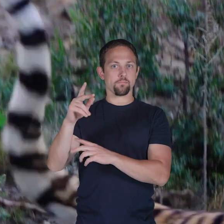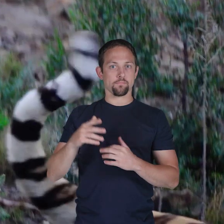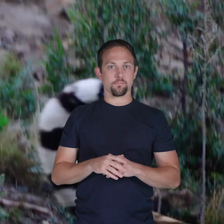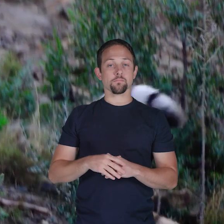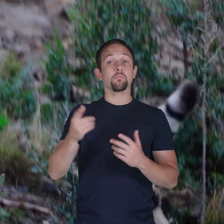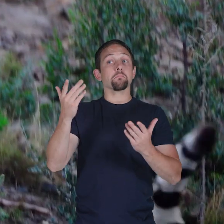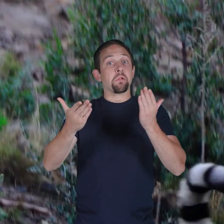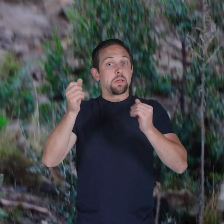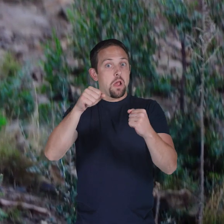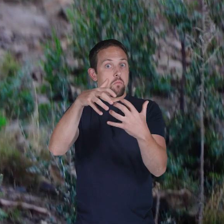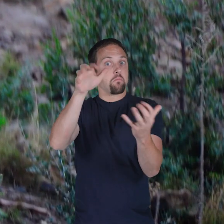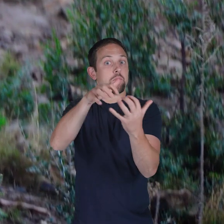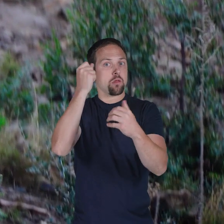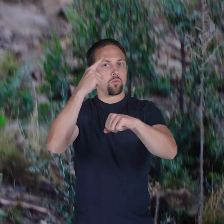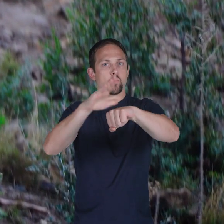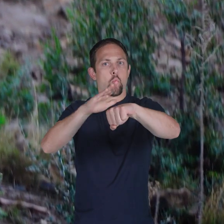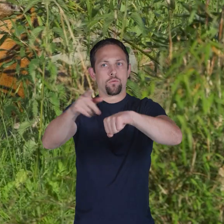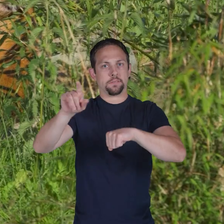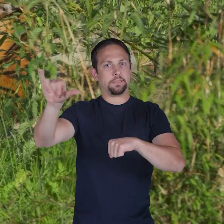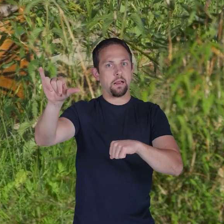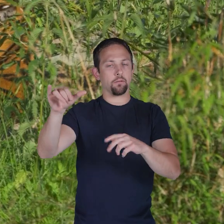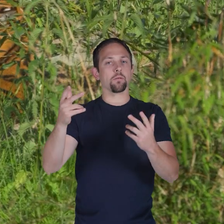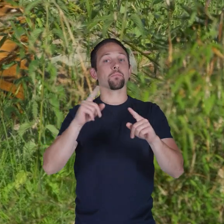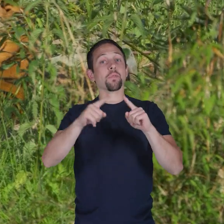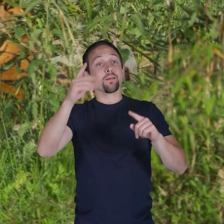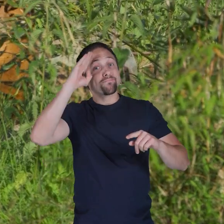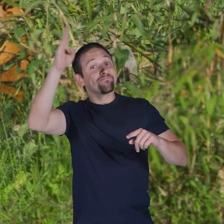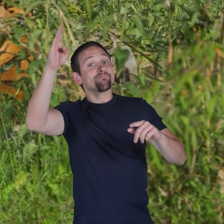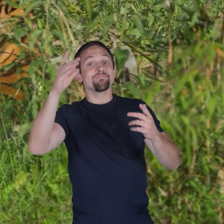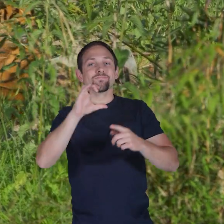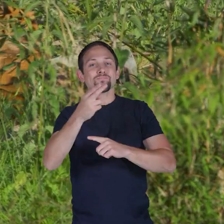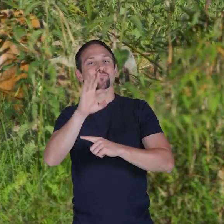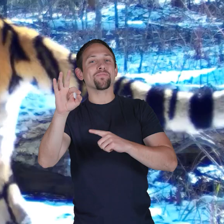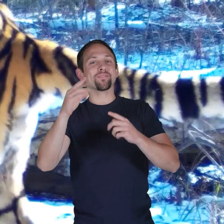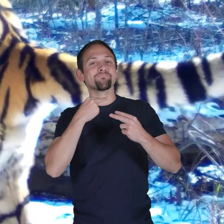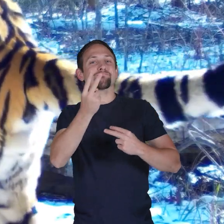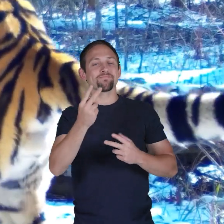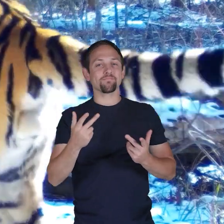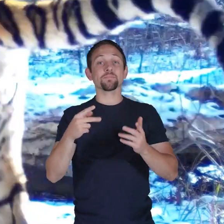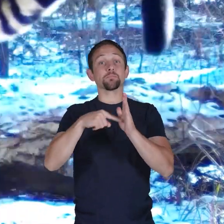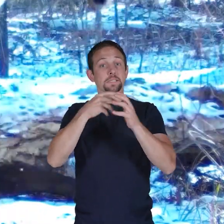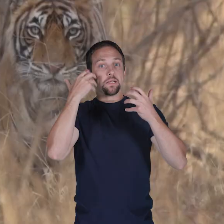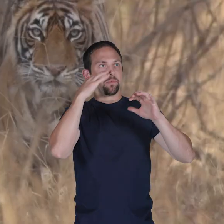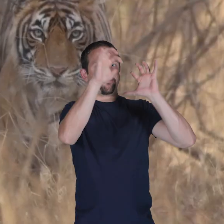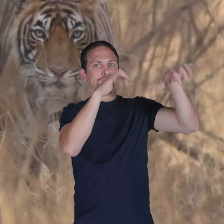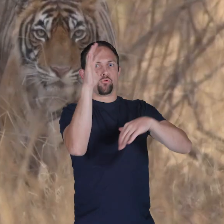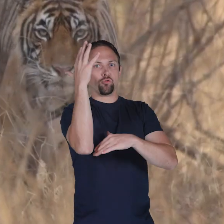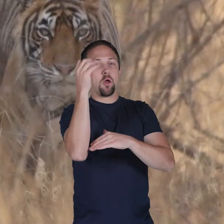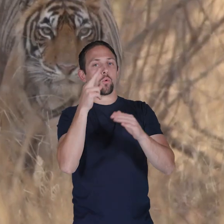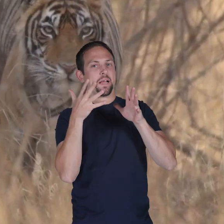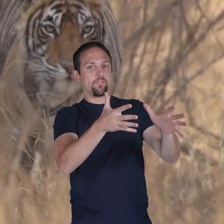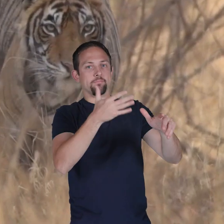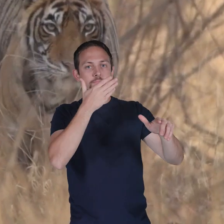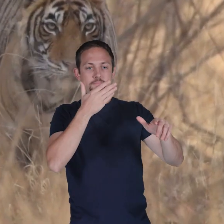They might roar to warn others to stay away, but they will chuff to greet their cubs. Tigers even scratch trees and leave behind